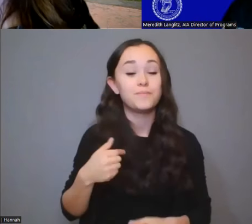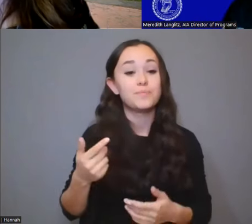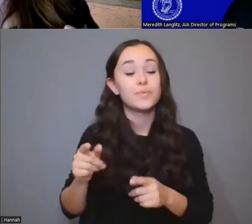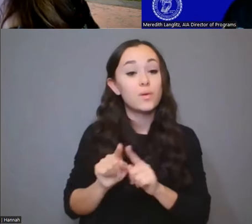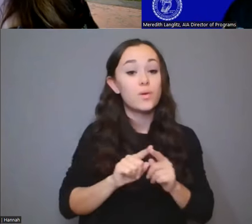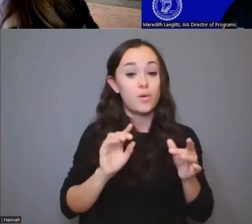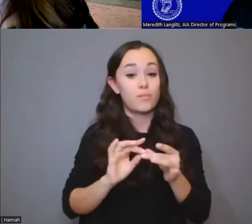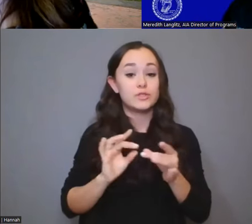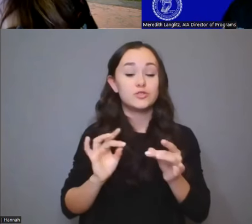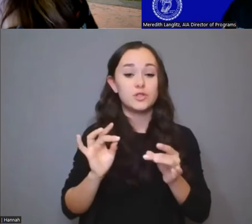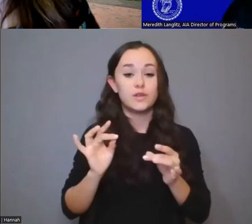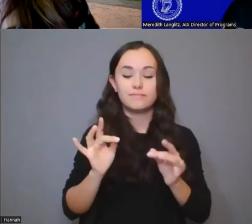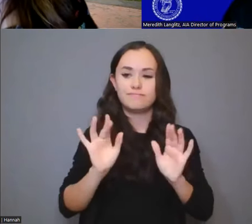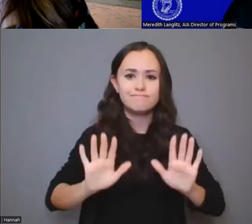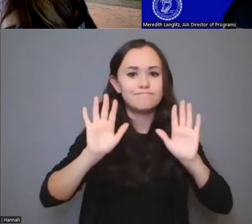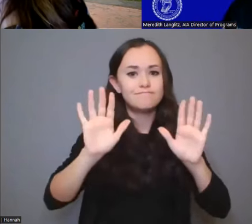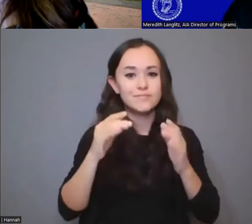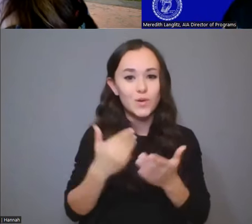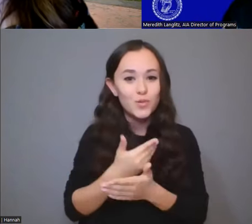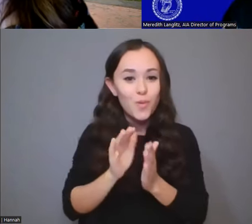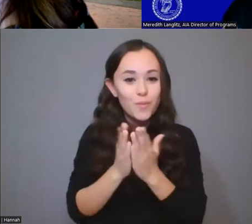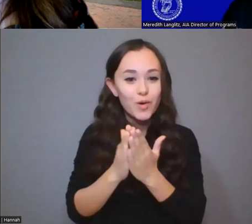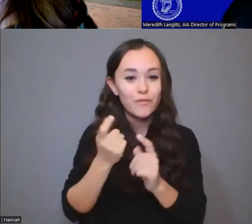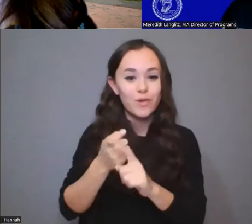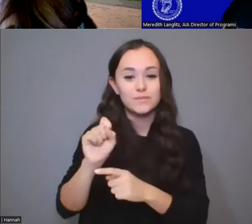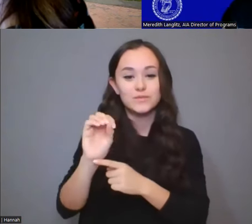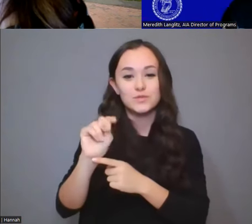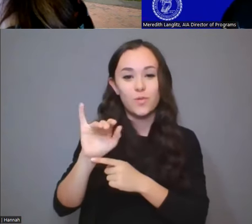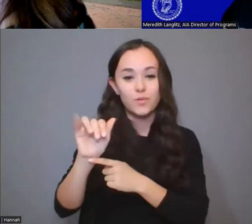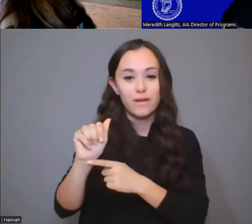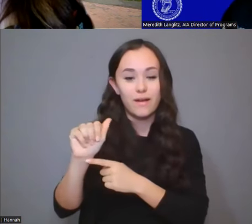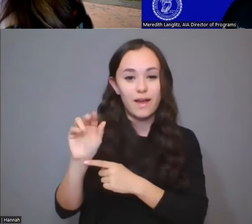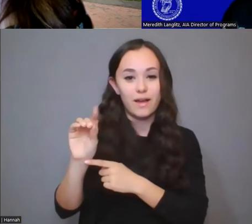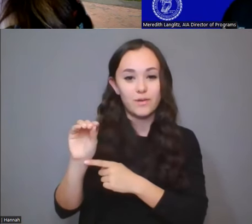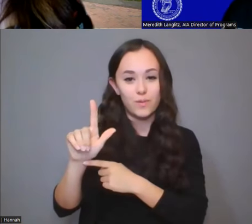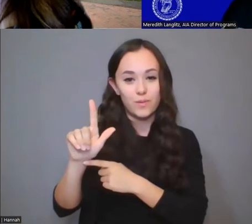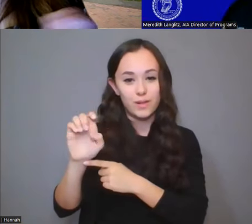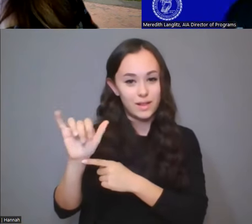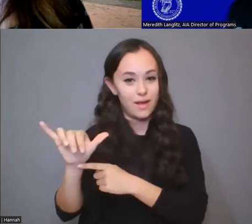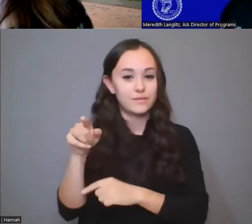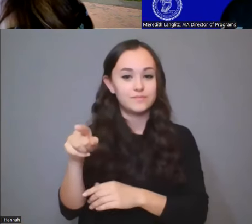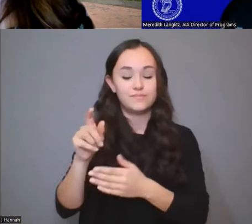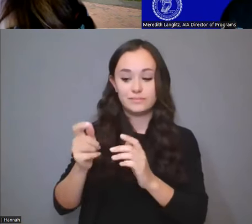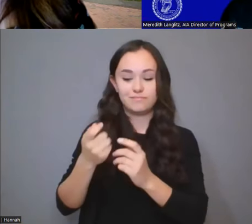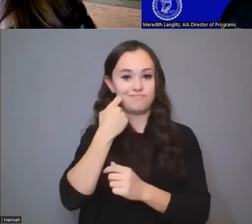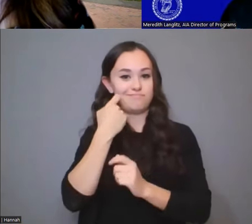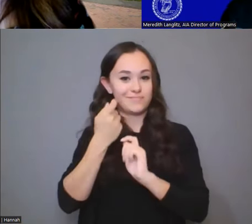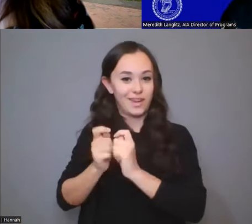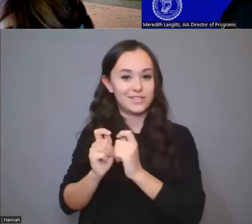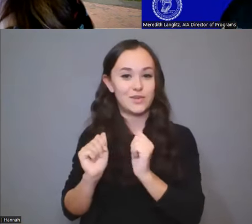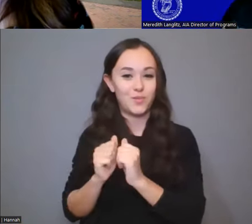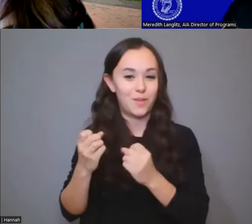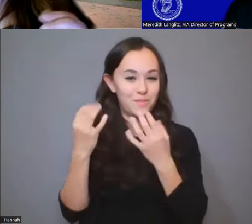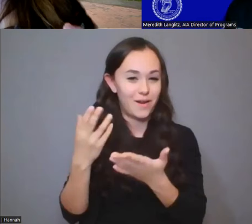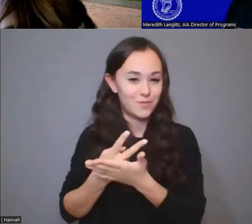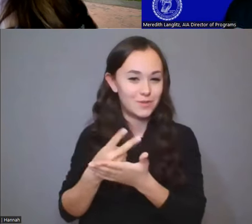fantastic new book that Sonia Adelay just edited with several graduate students. I can't remember everybody's names on